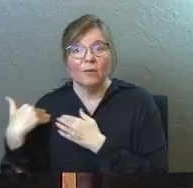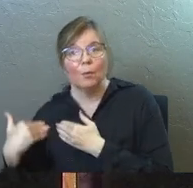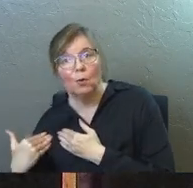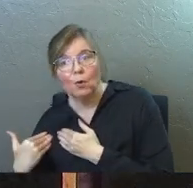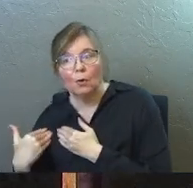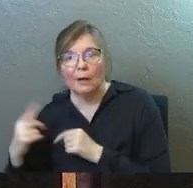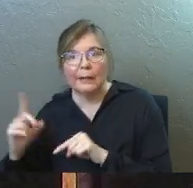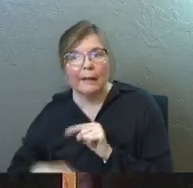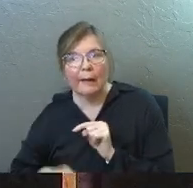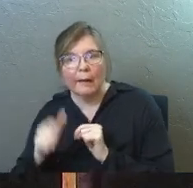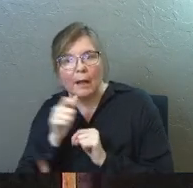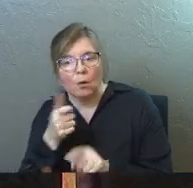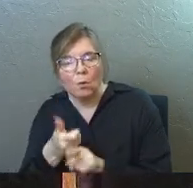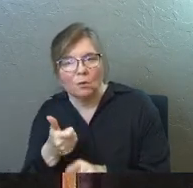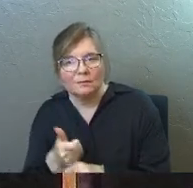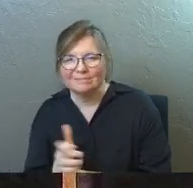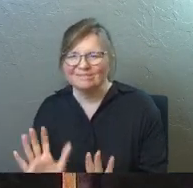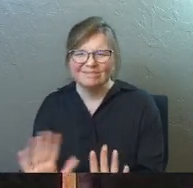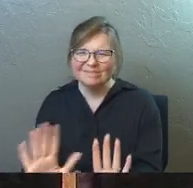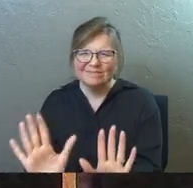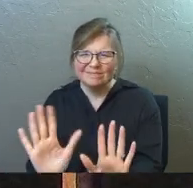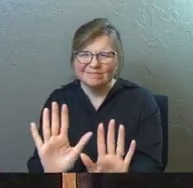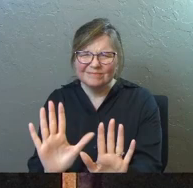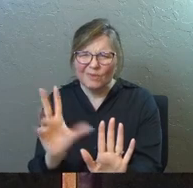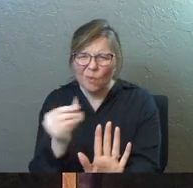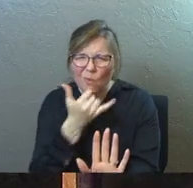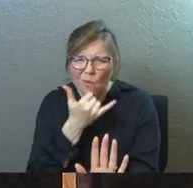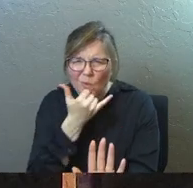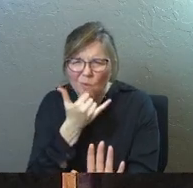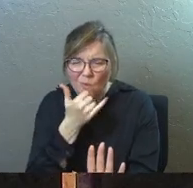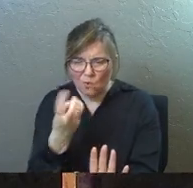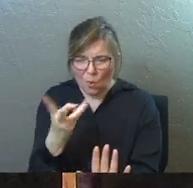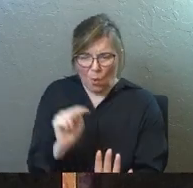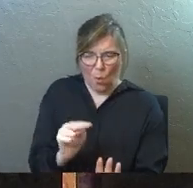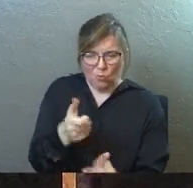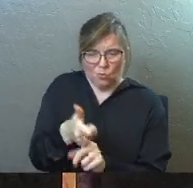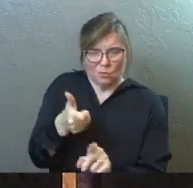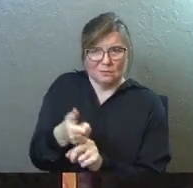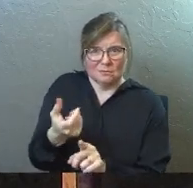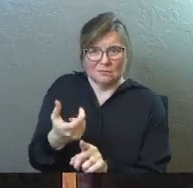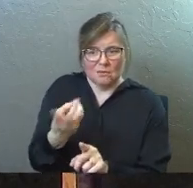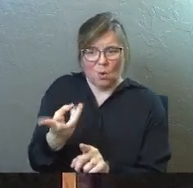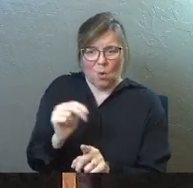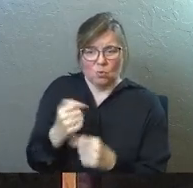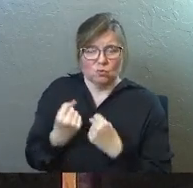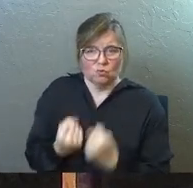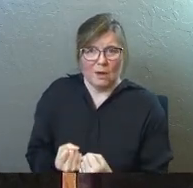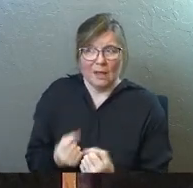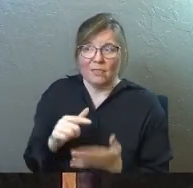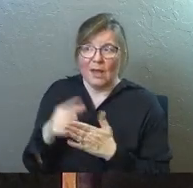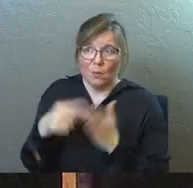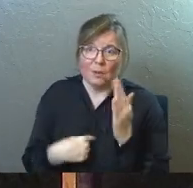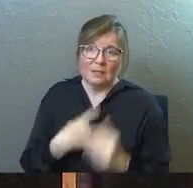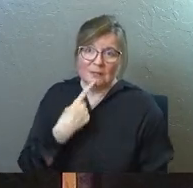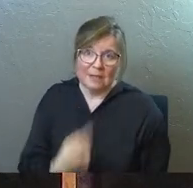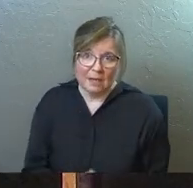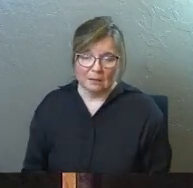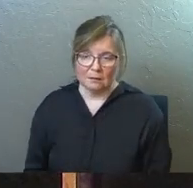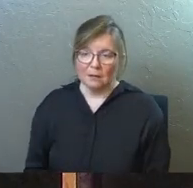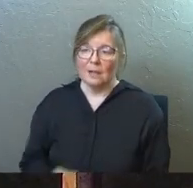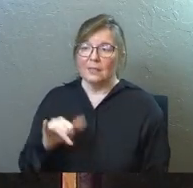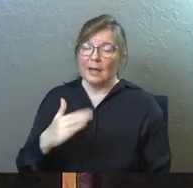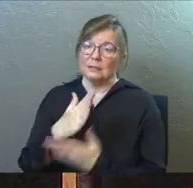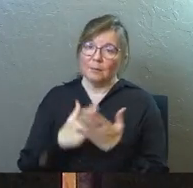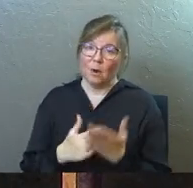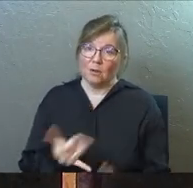into your life that you can't handle on your own. On your own, in your flesh, with your own strength. That's what they're saying. And